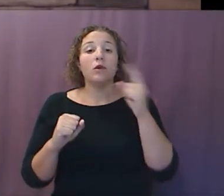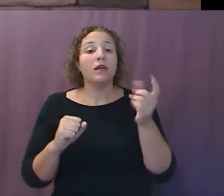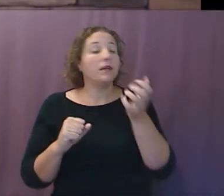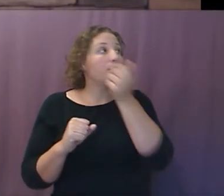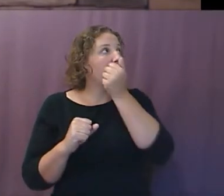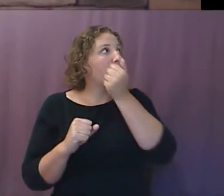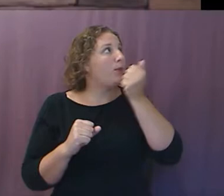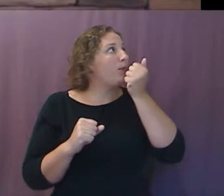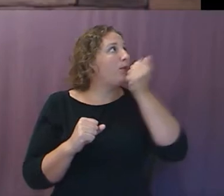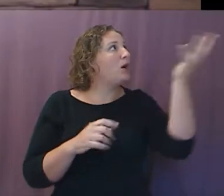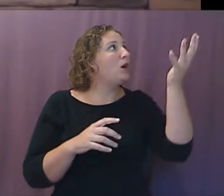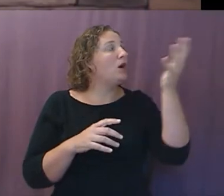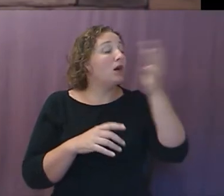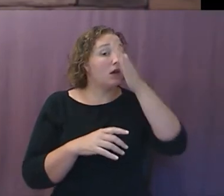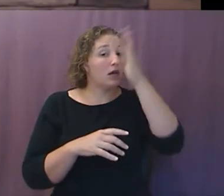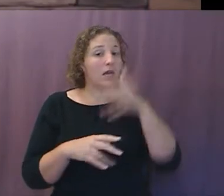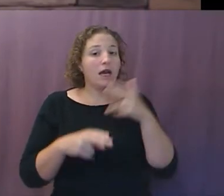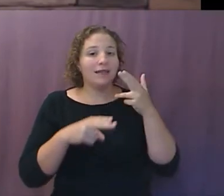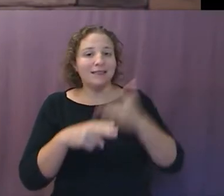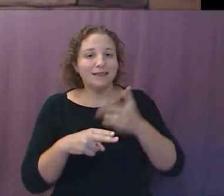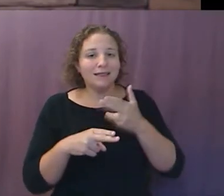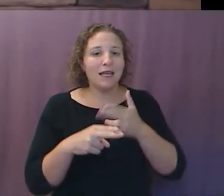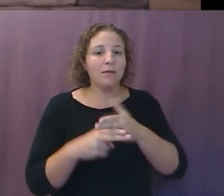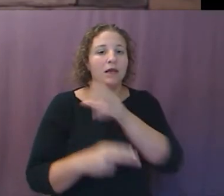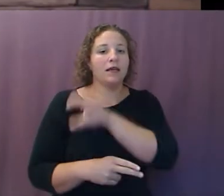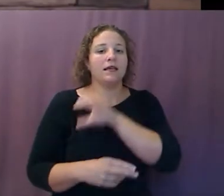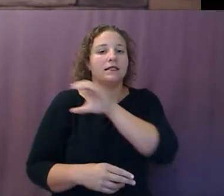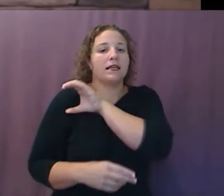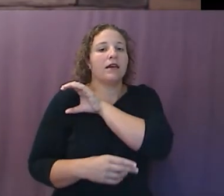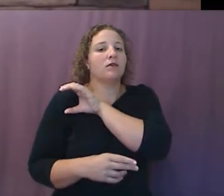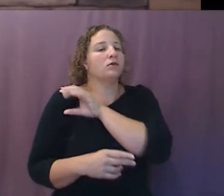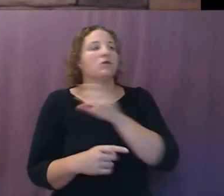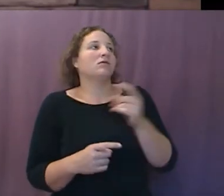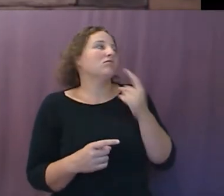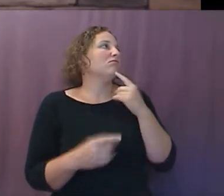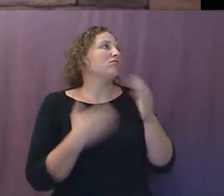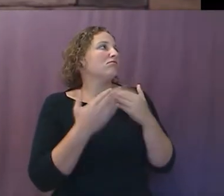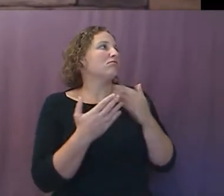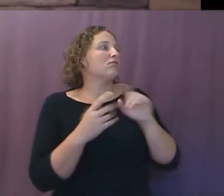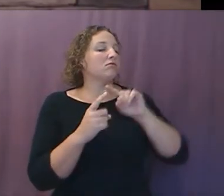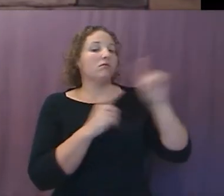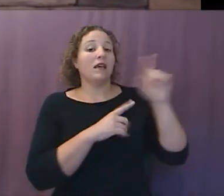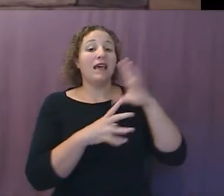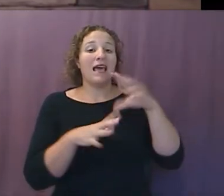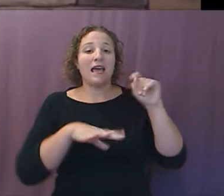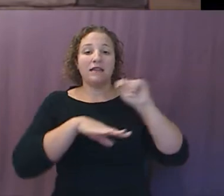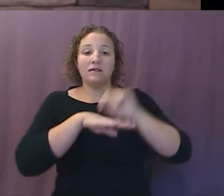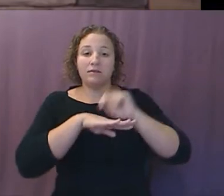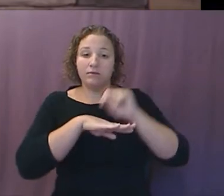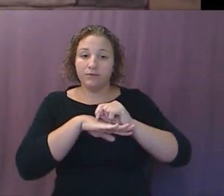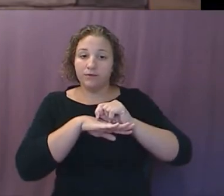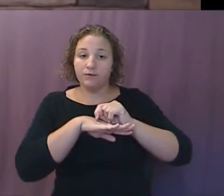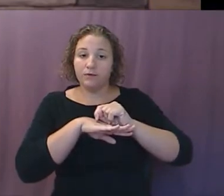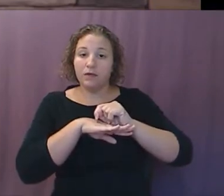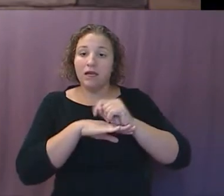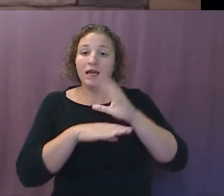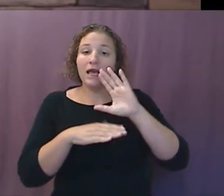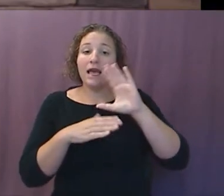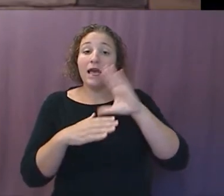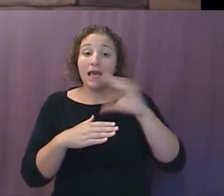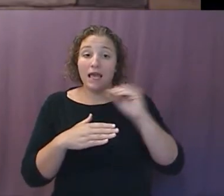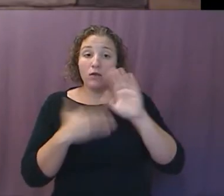blaspheme his name, his character, the idea, his title, and his tabernacle, and them that dwell in heaven.